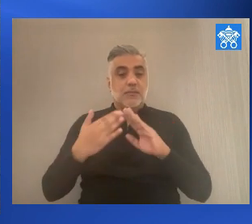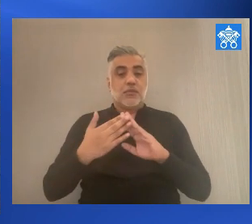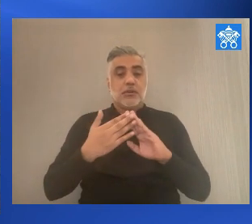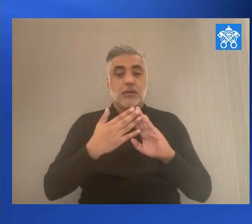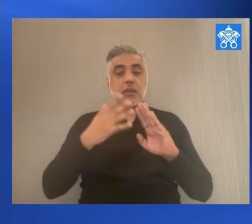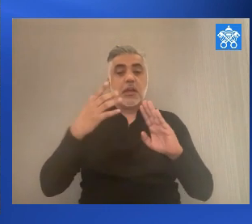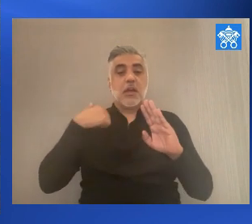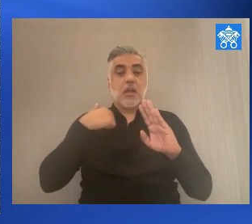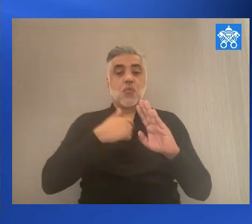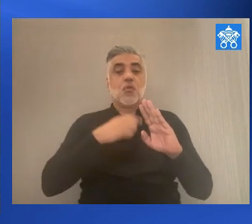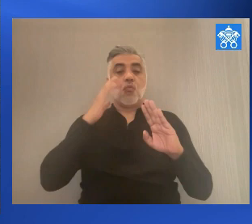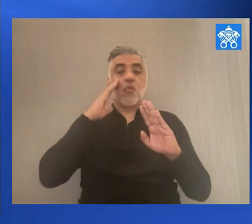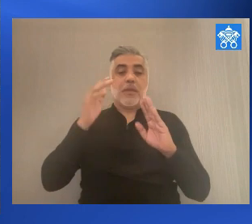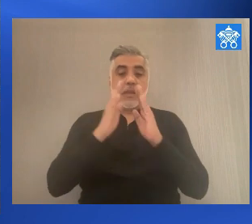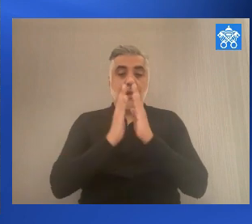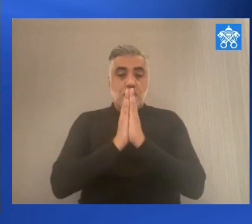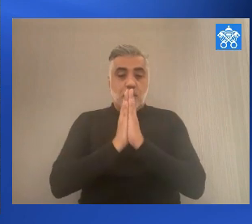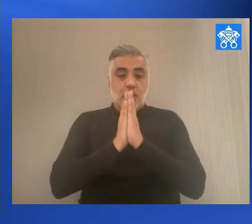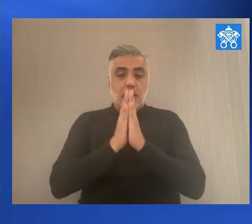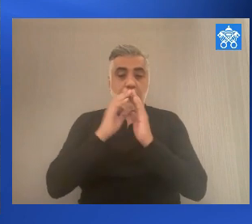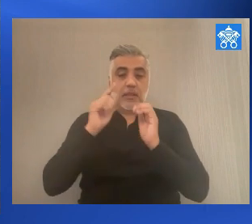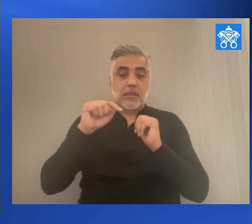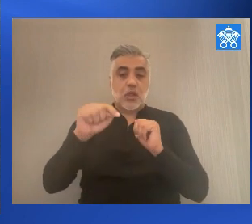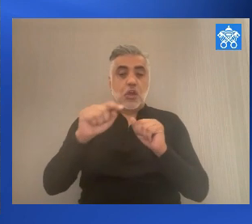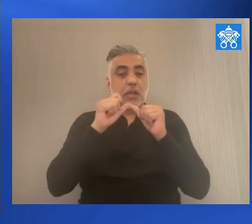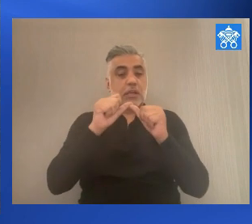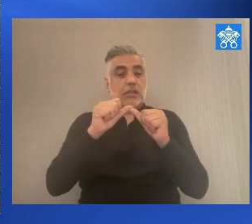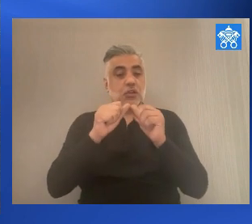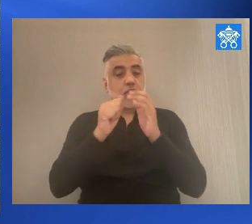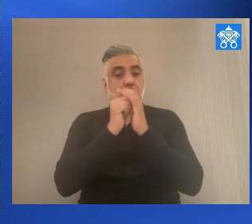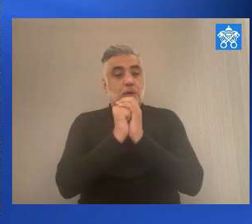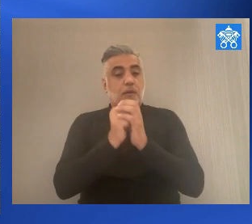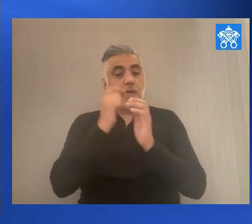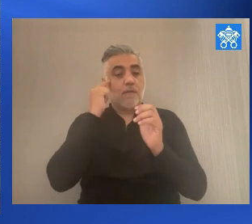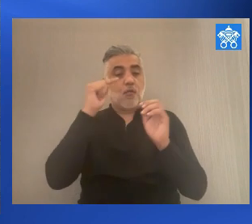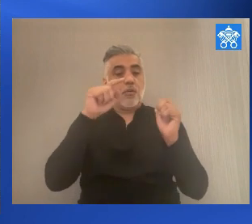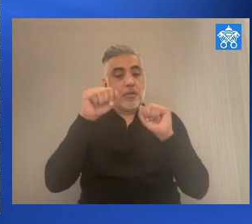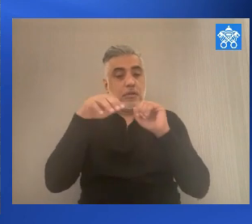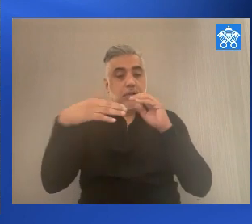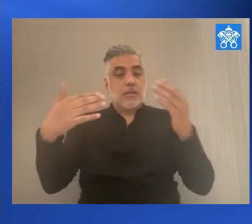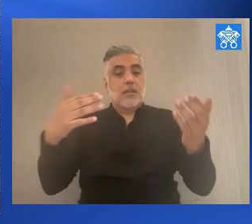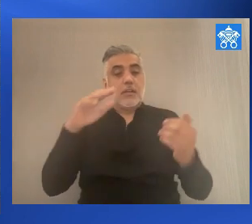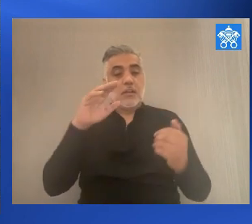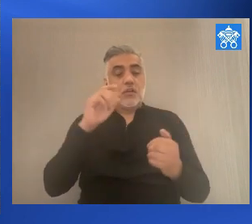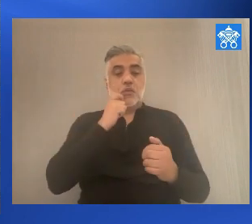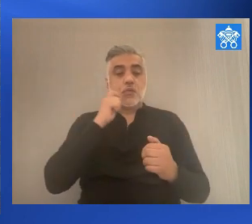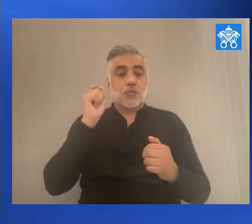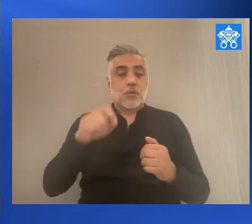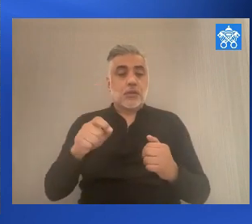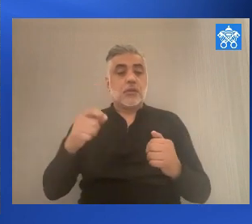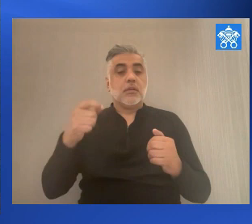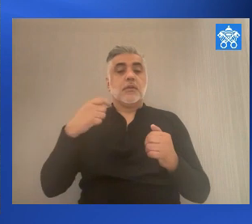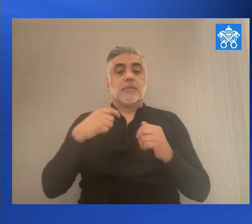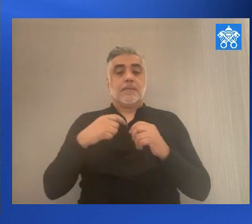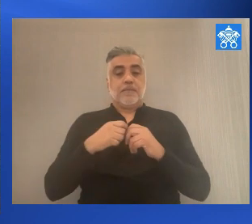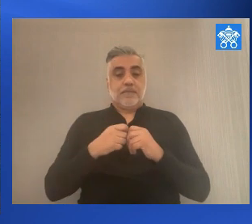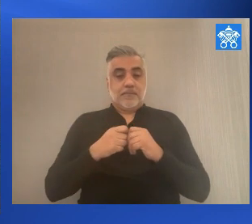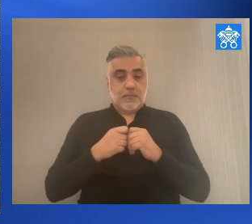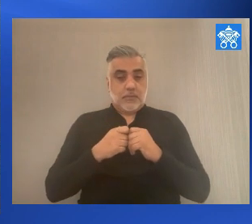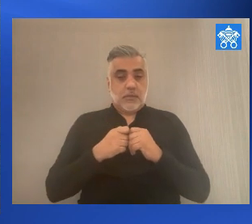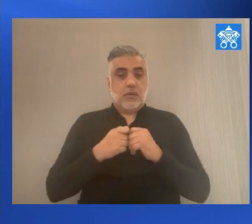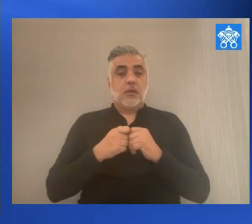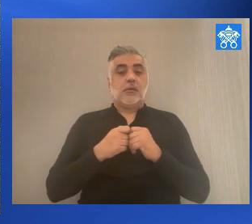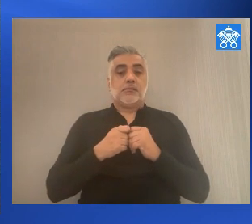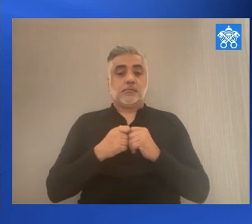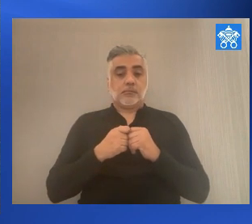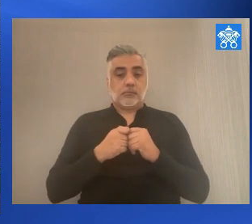Holy Father announcing that he will be present at this meeting on Tuesday at the Colosseum for